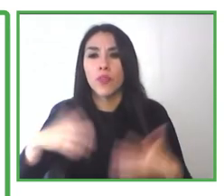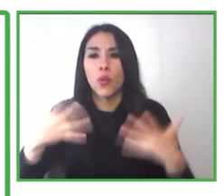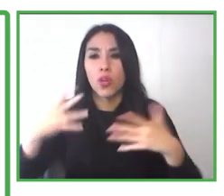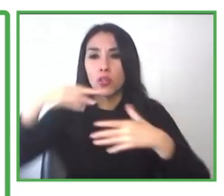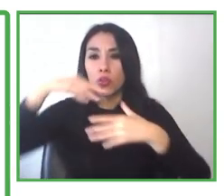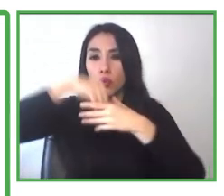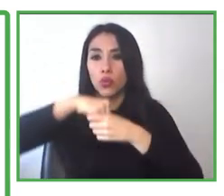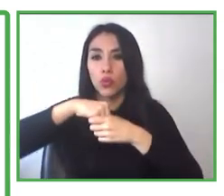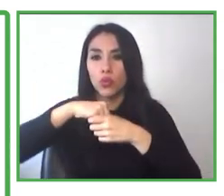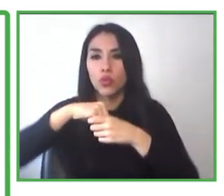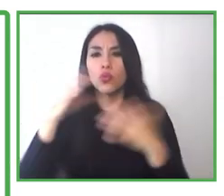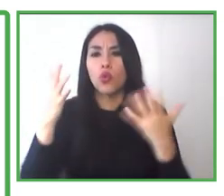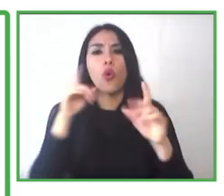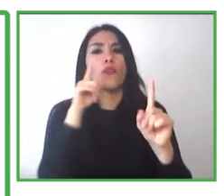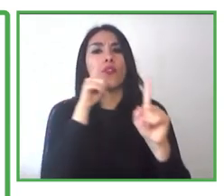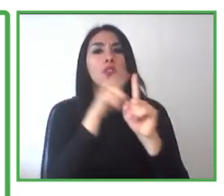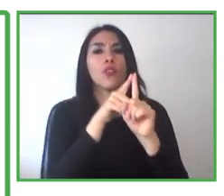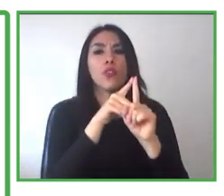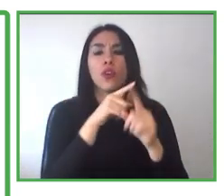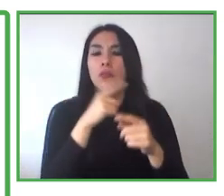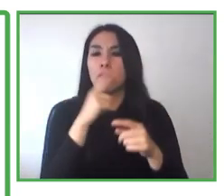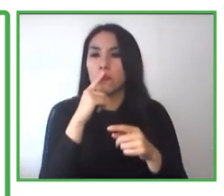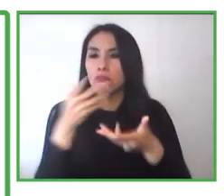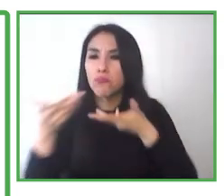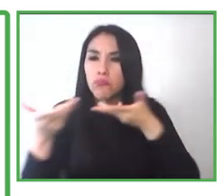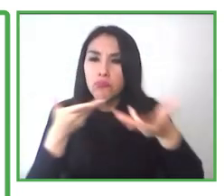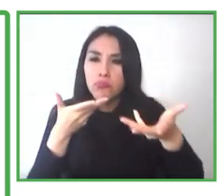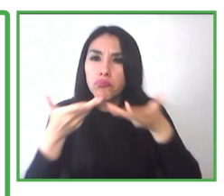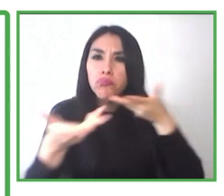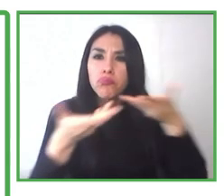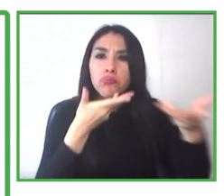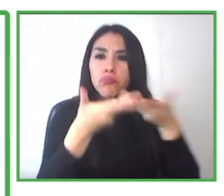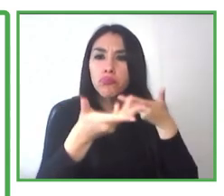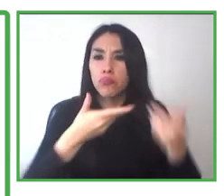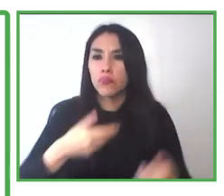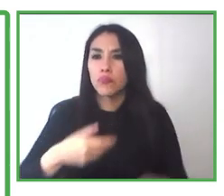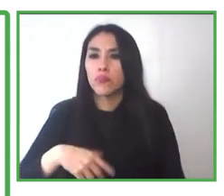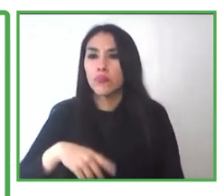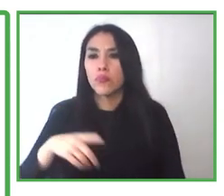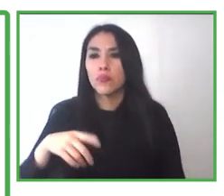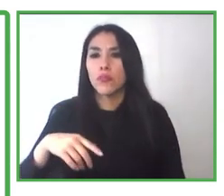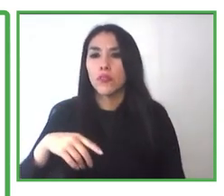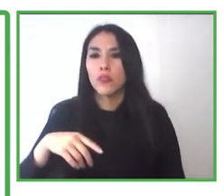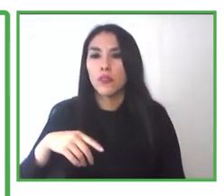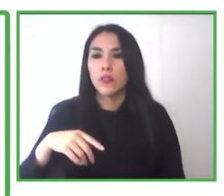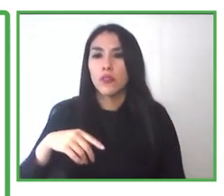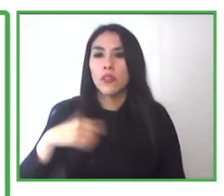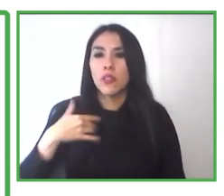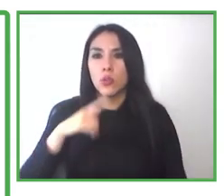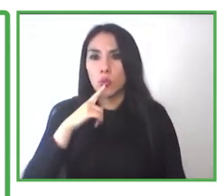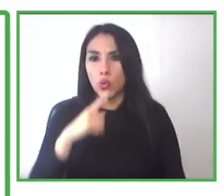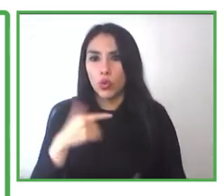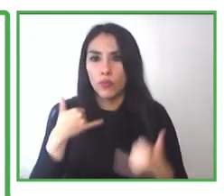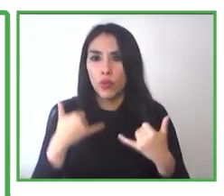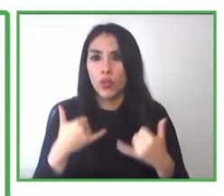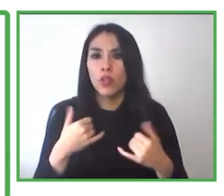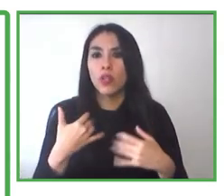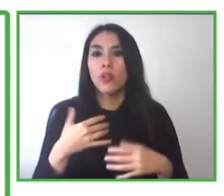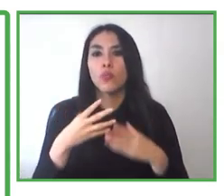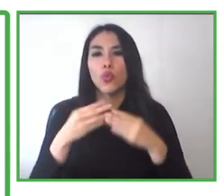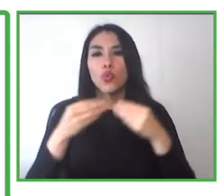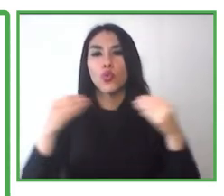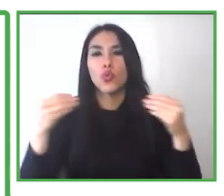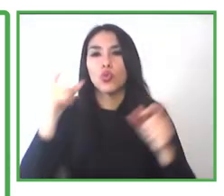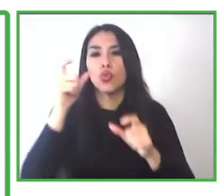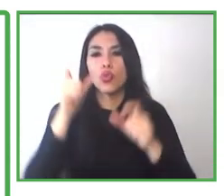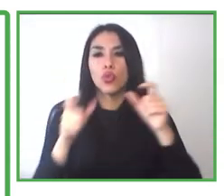in language tools also to make a proper adjustment. Because many companies might consider that they